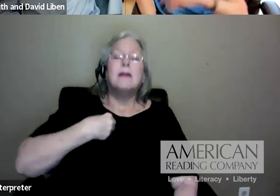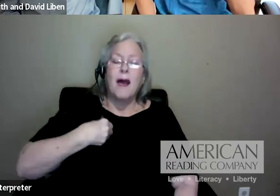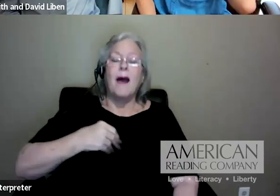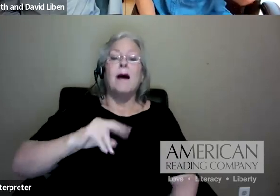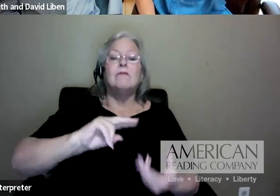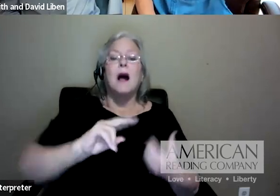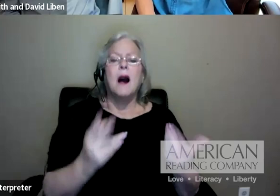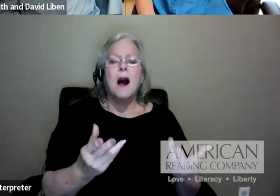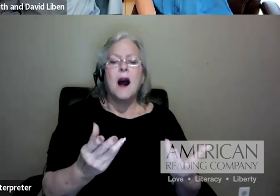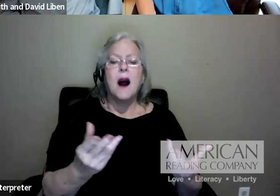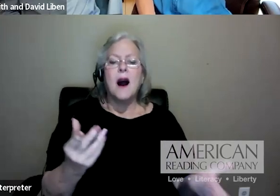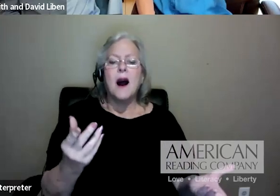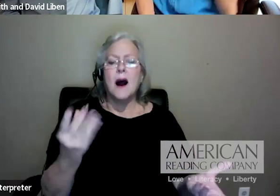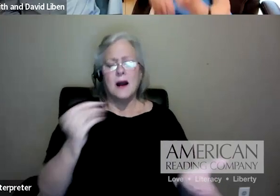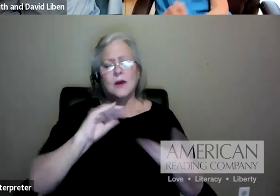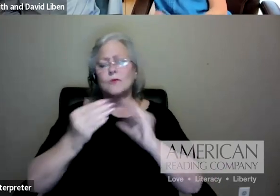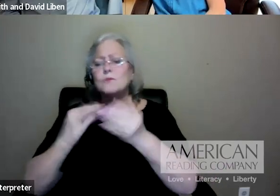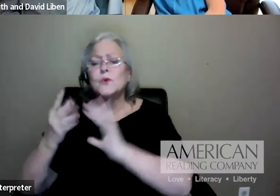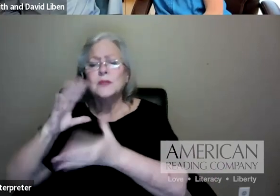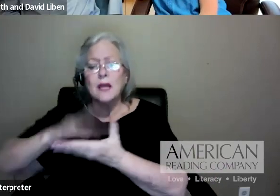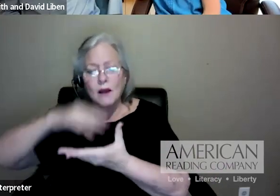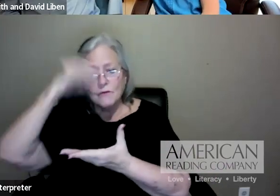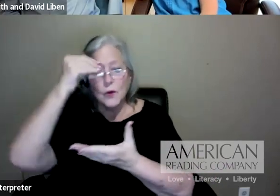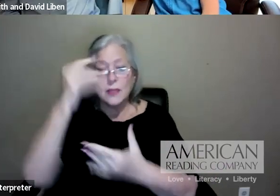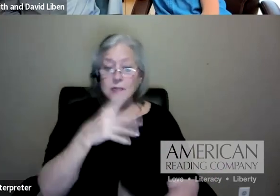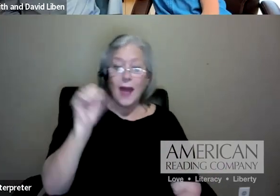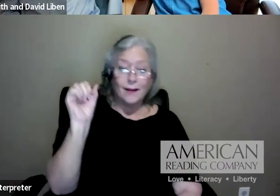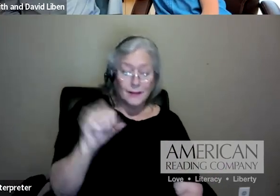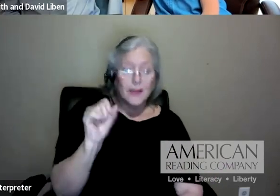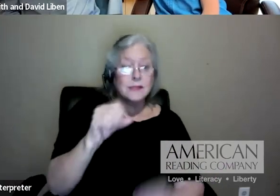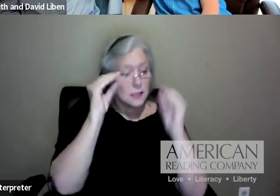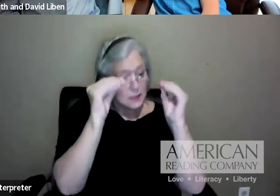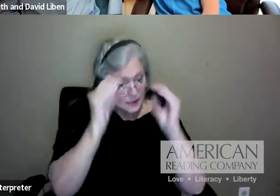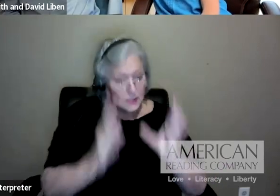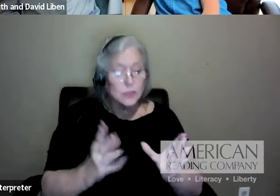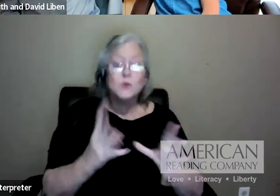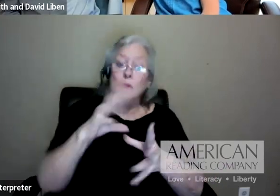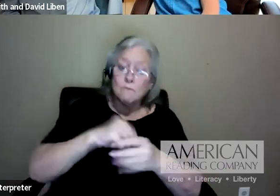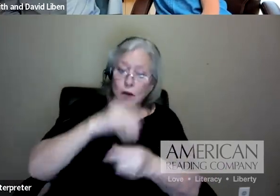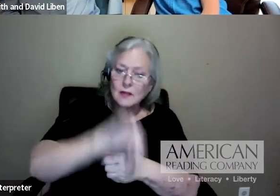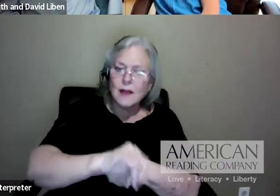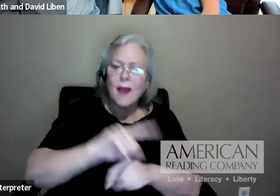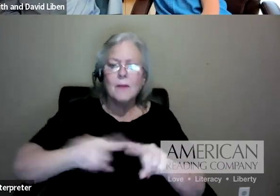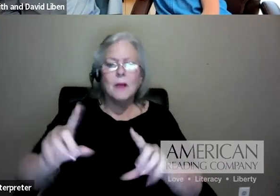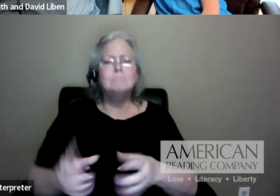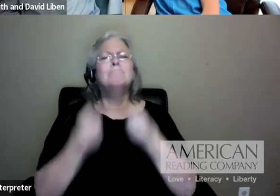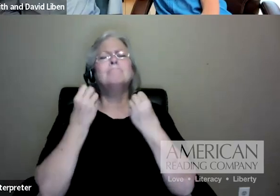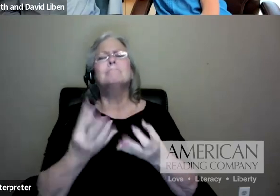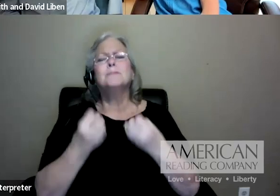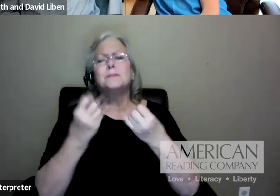teacher as a structure, a lot of that, but a lot of discussions where students are enriching other students. And I've heard